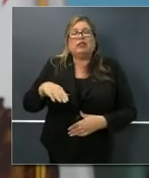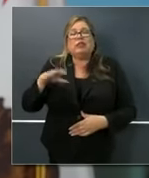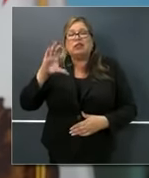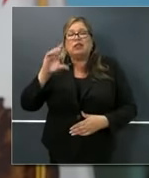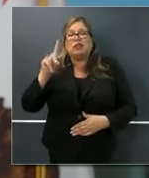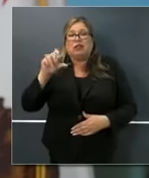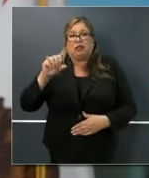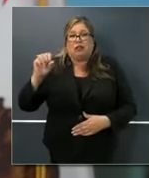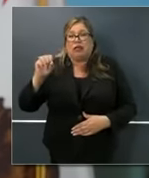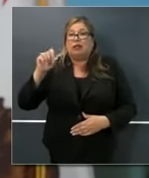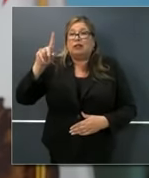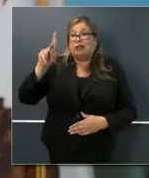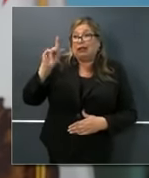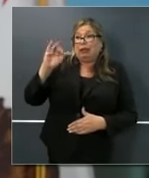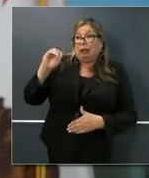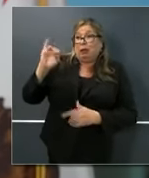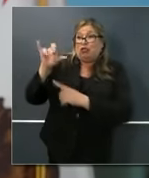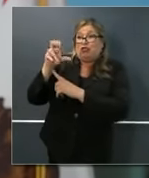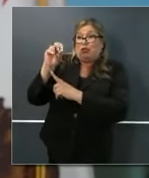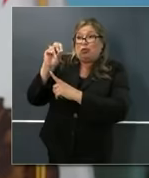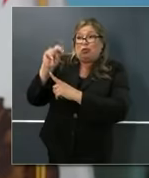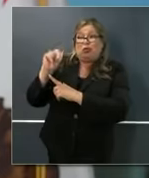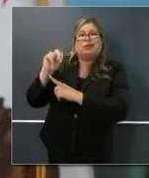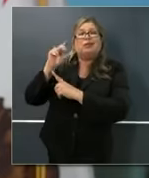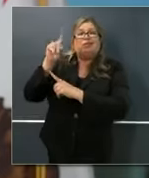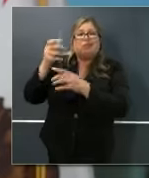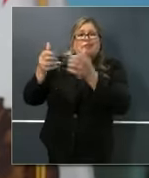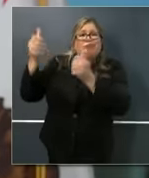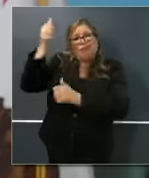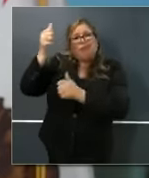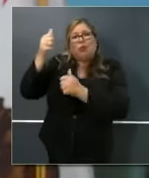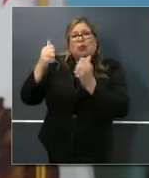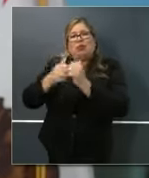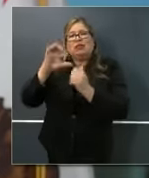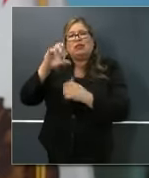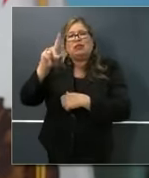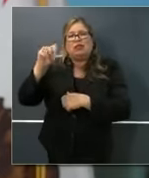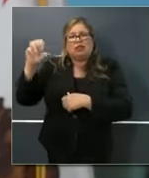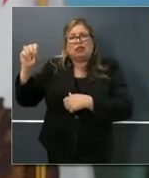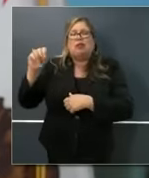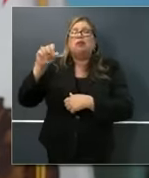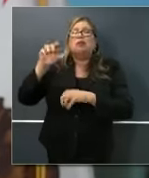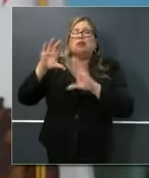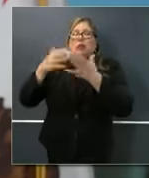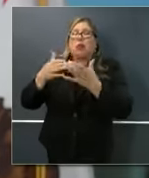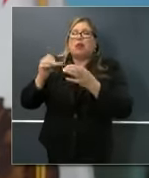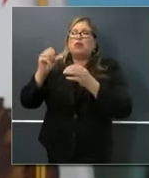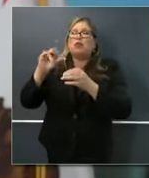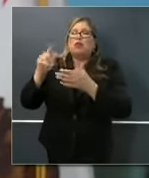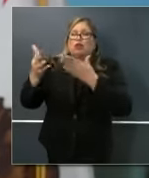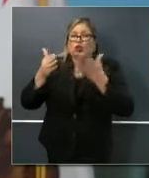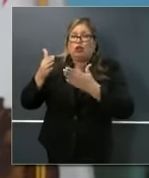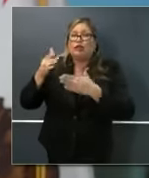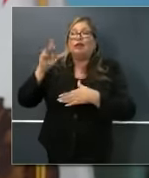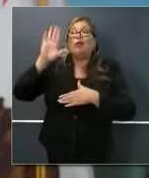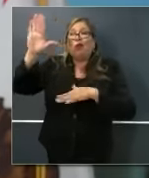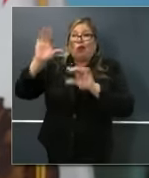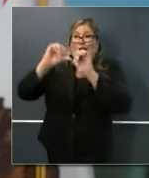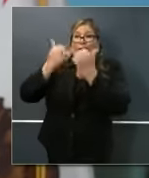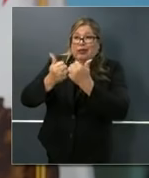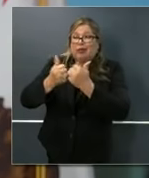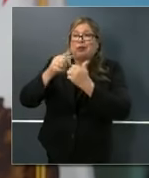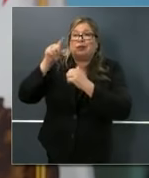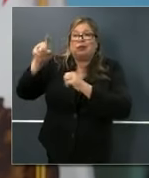of who. That's the individual. Her team. That's the agency. And their departments will be responsible and